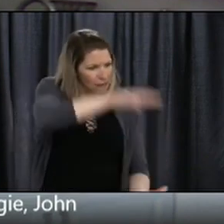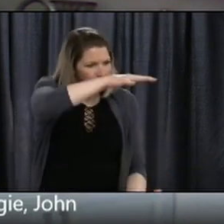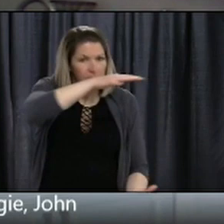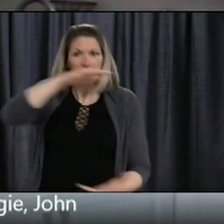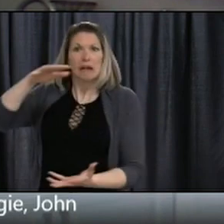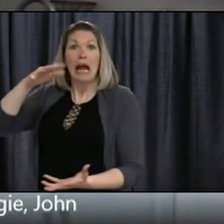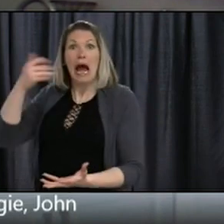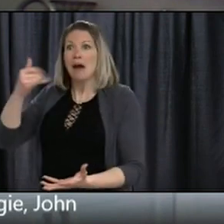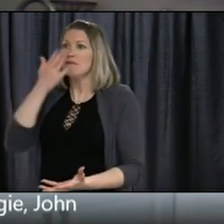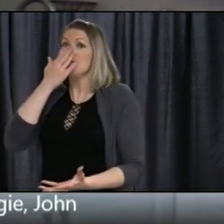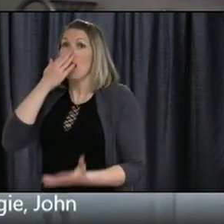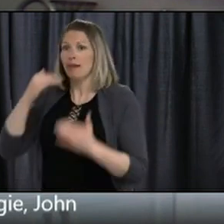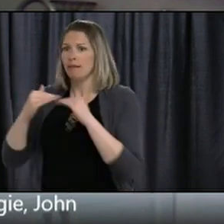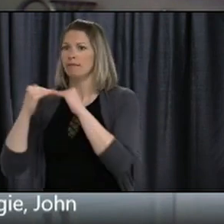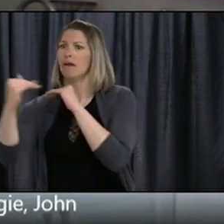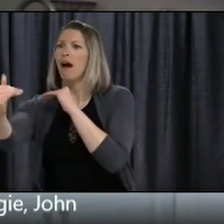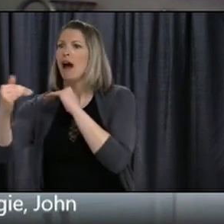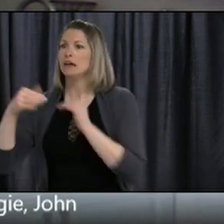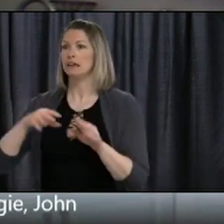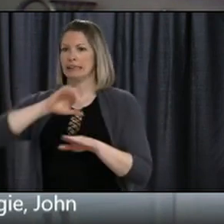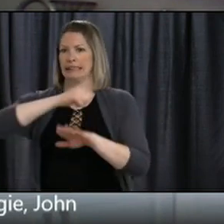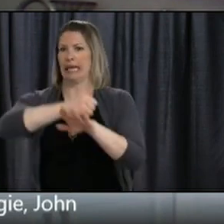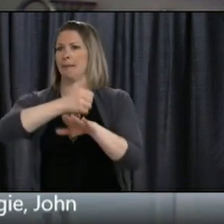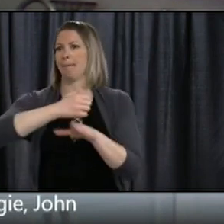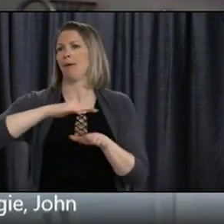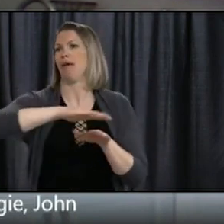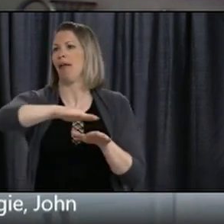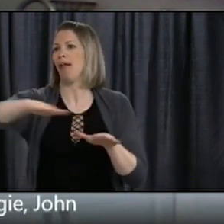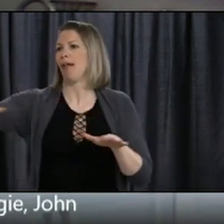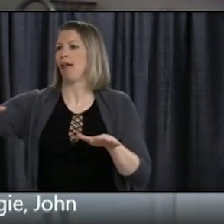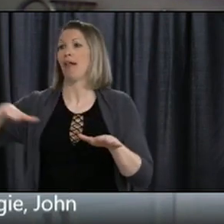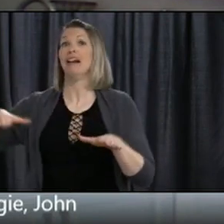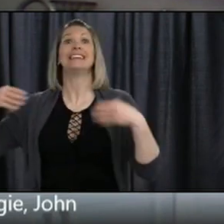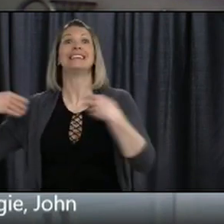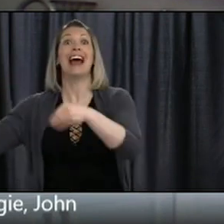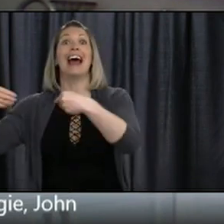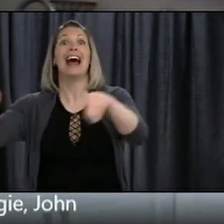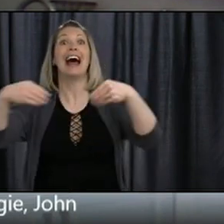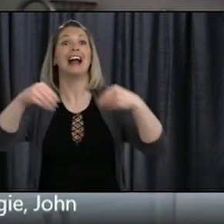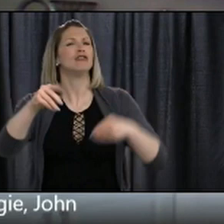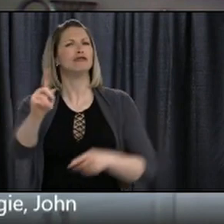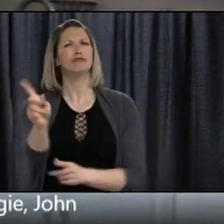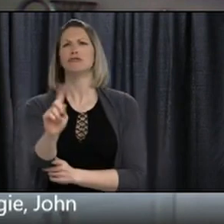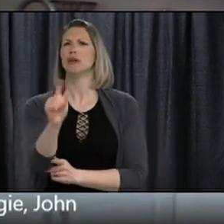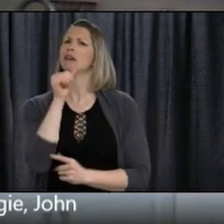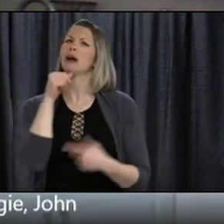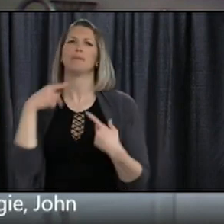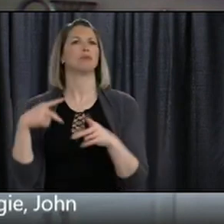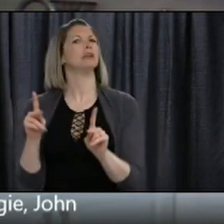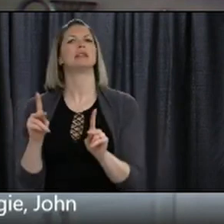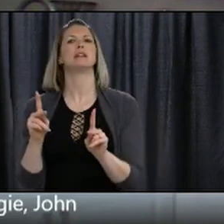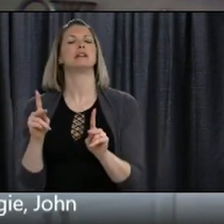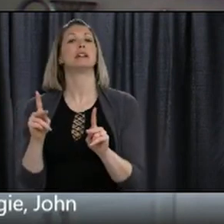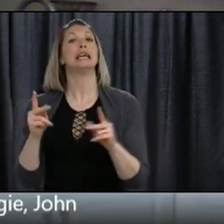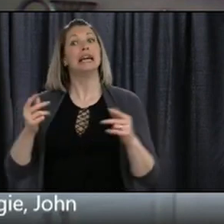normalcy yet, because to let our guard down now will undo all of the things that